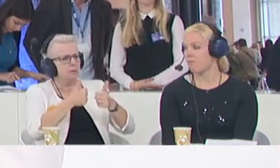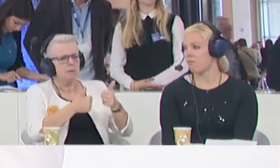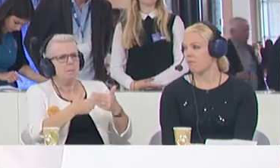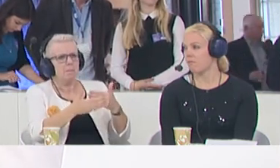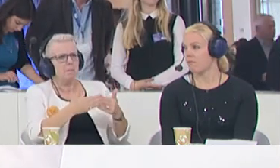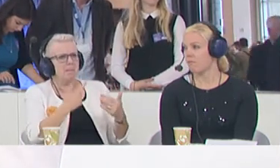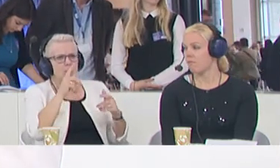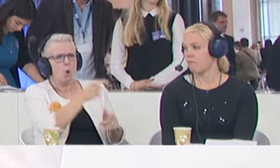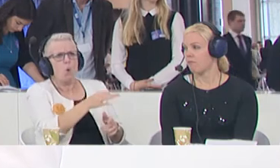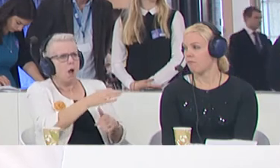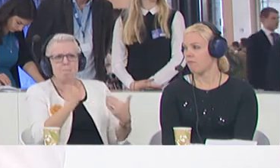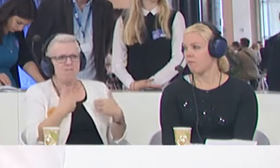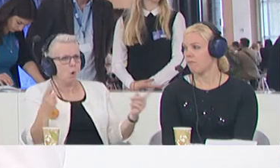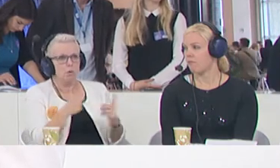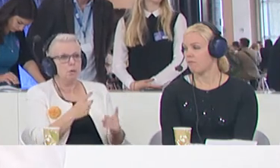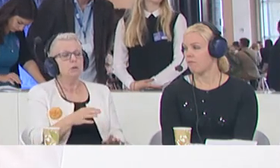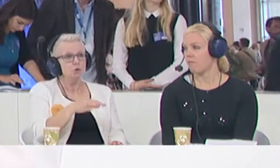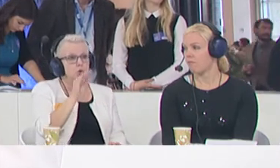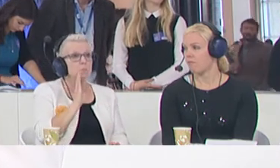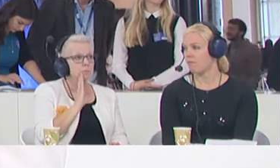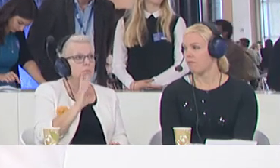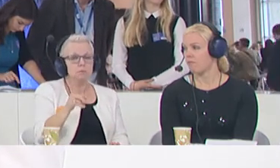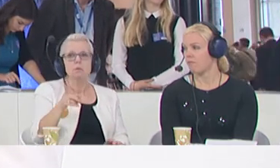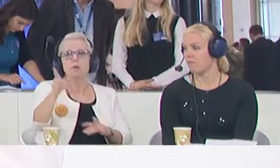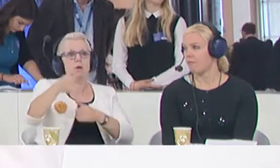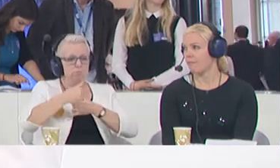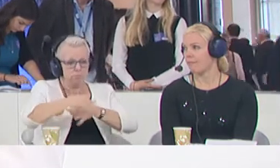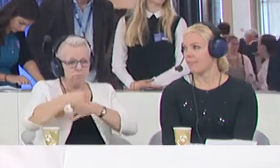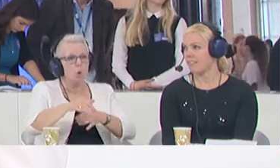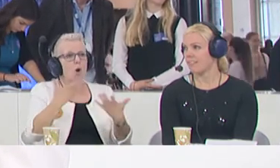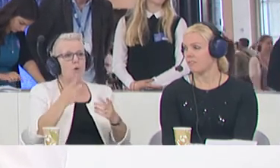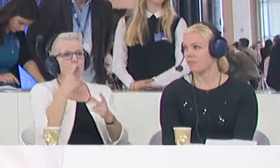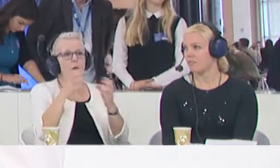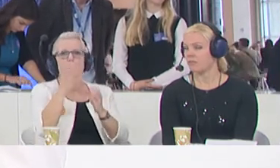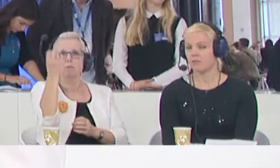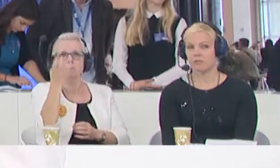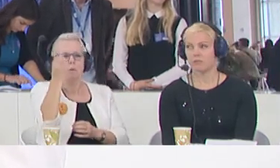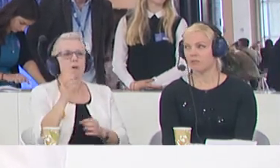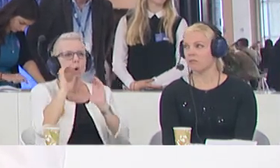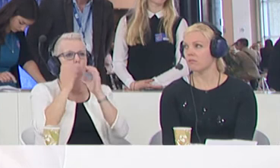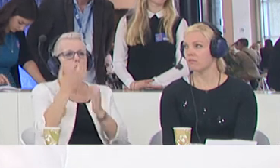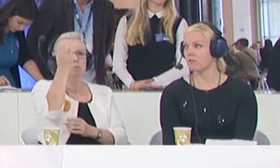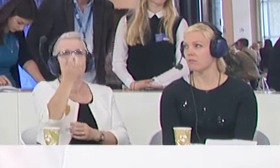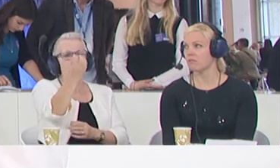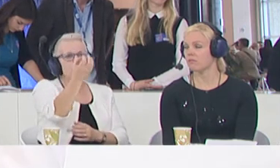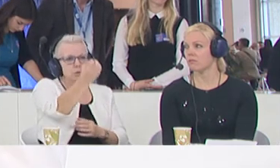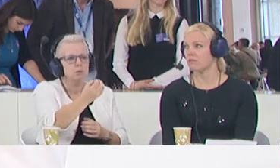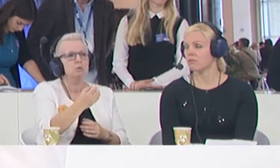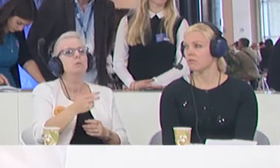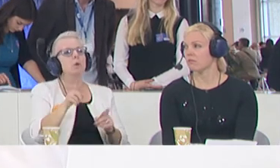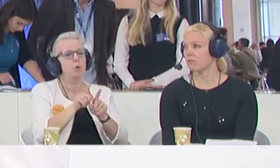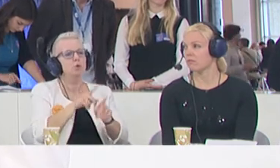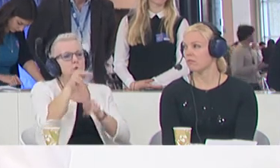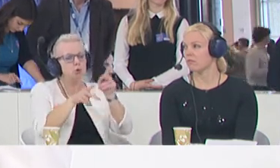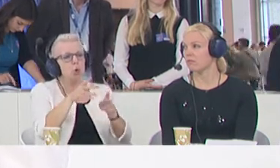jobs. It's so convenient to have people clean the floors and pick the tomatoes and oranges in the Mediterranean and take care of